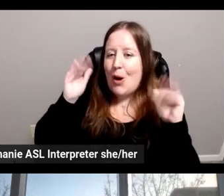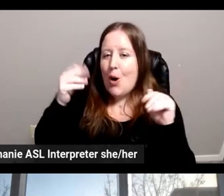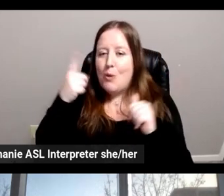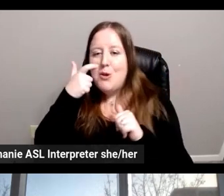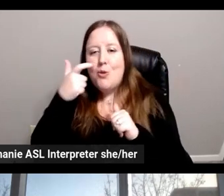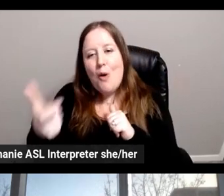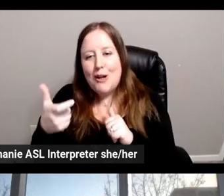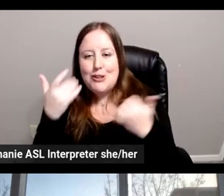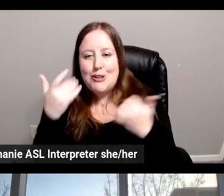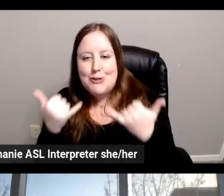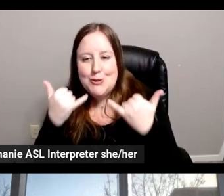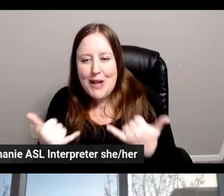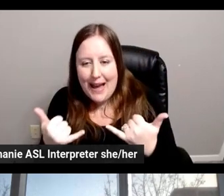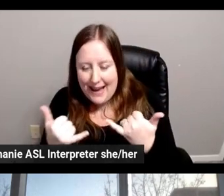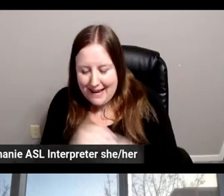on.